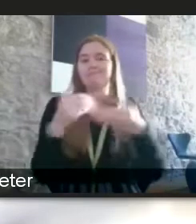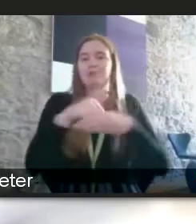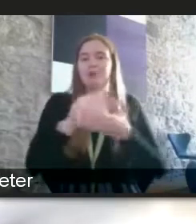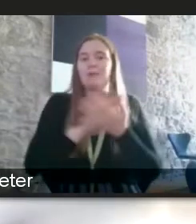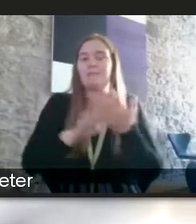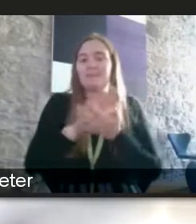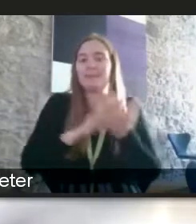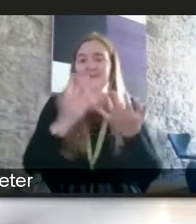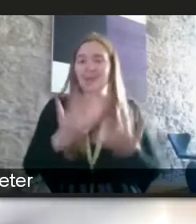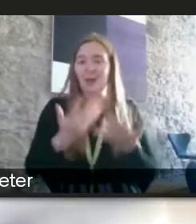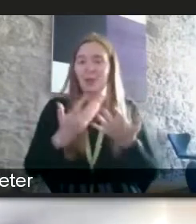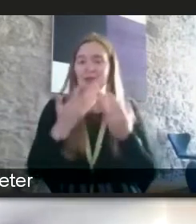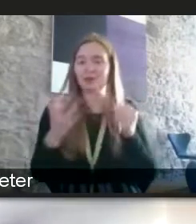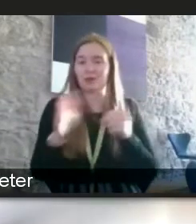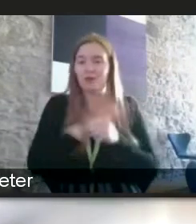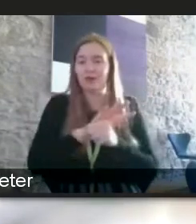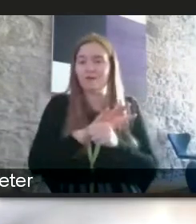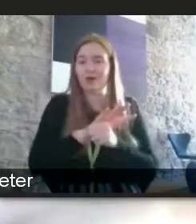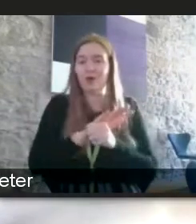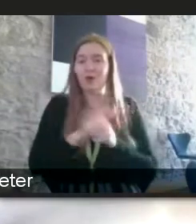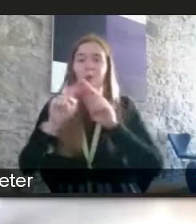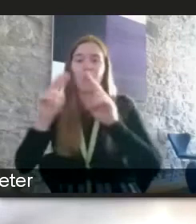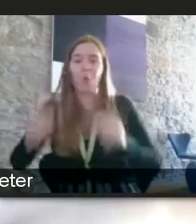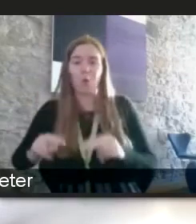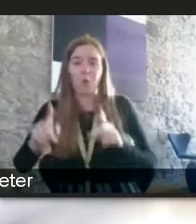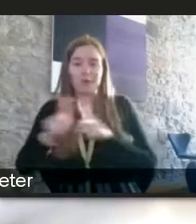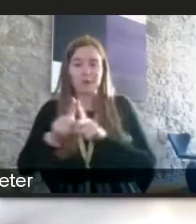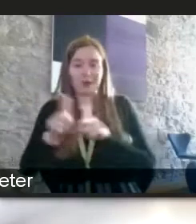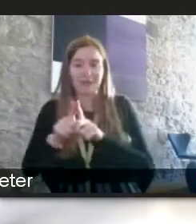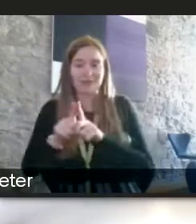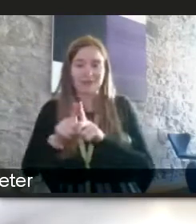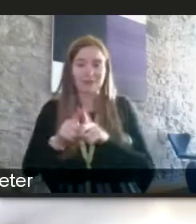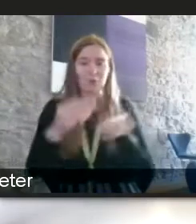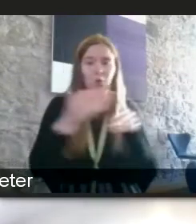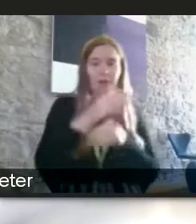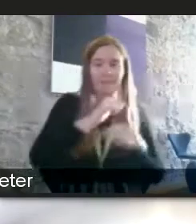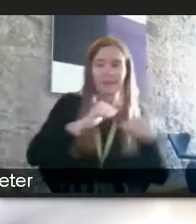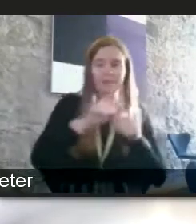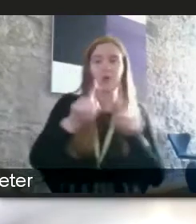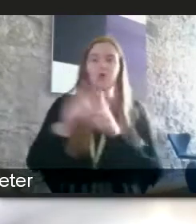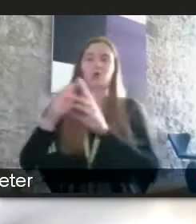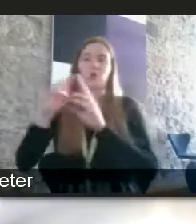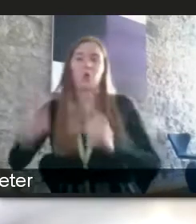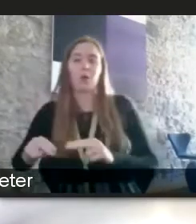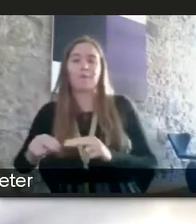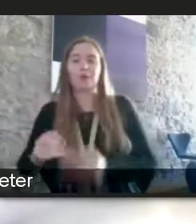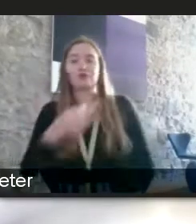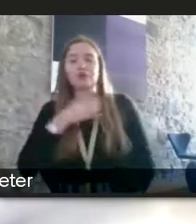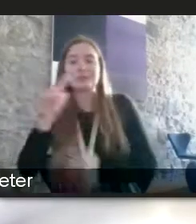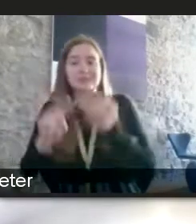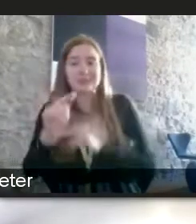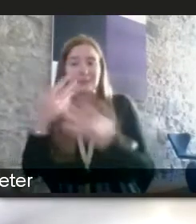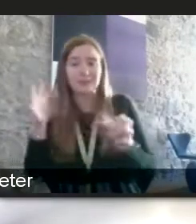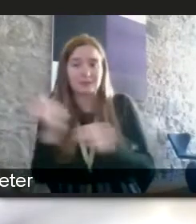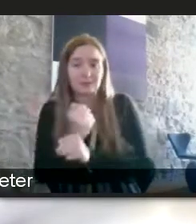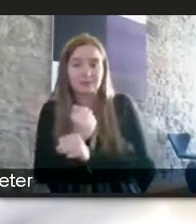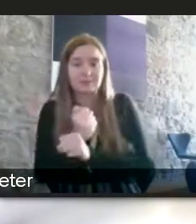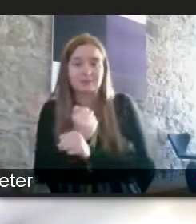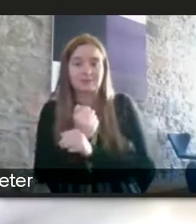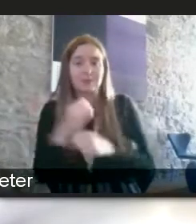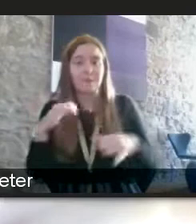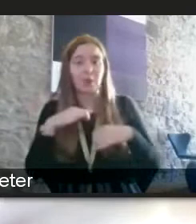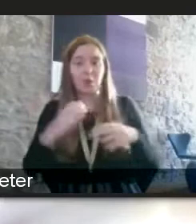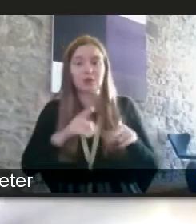it now has to cover the home as a workplace now are the risk assessments being carried out are employers following this through